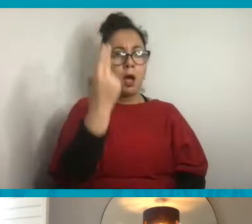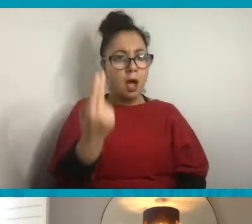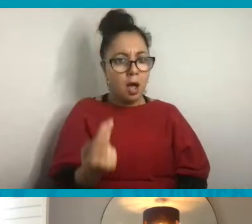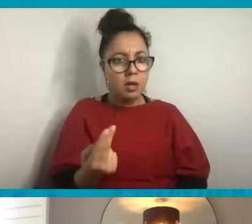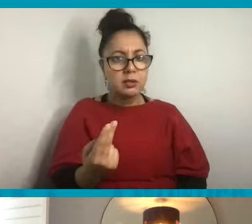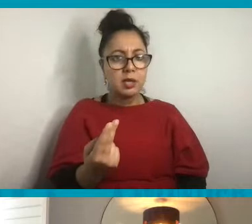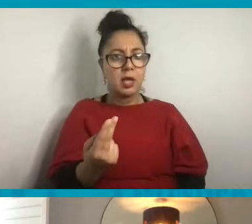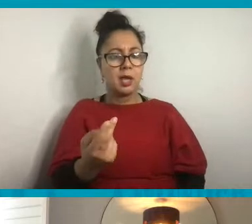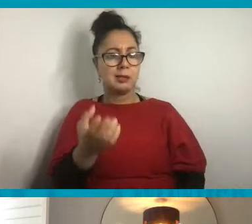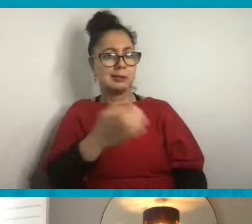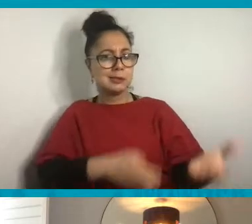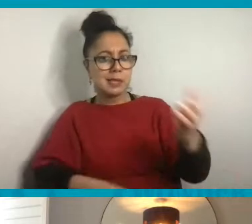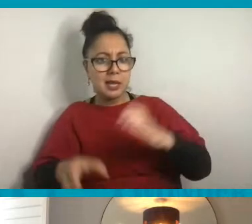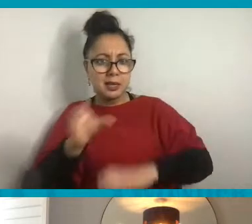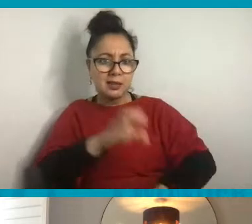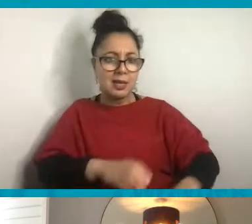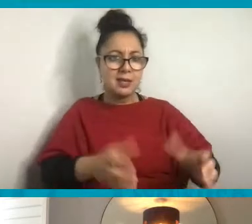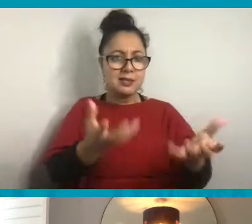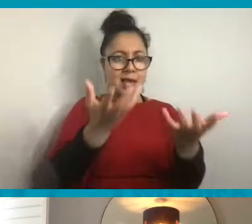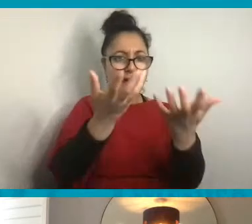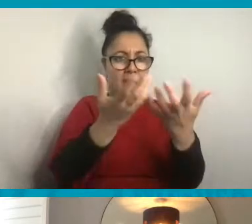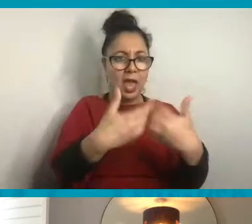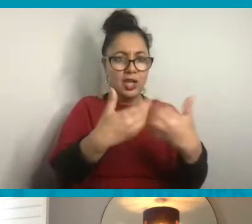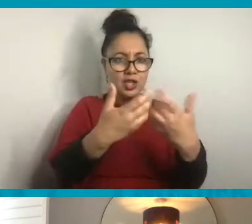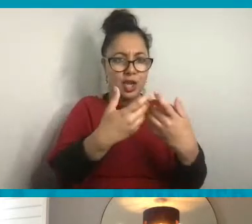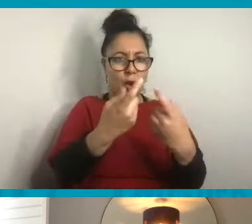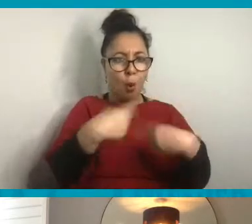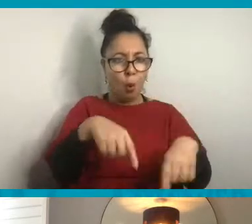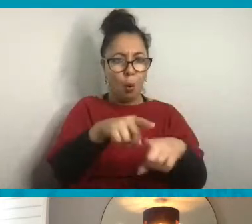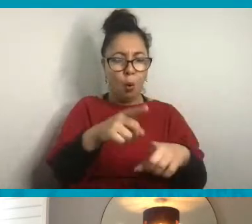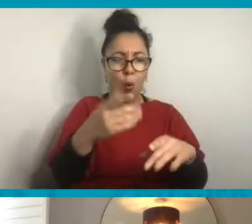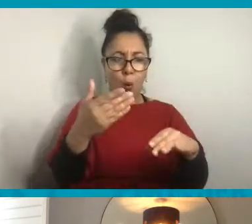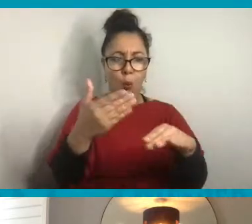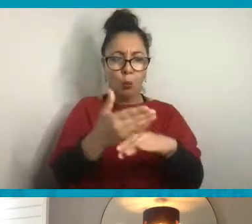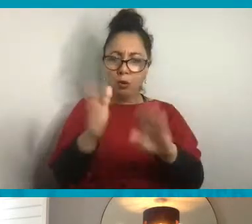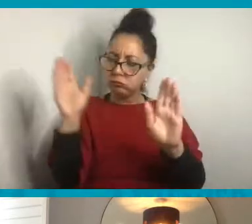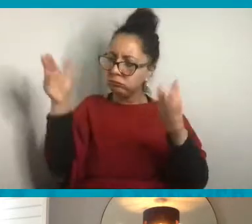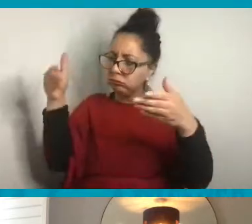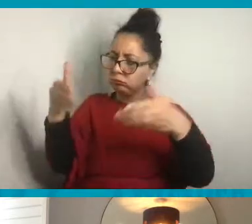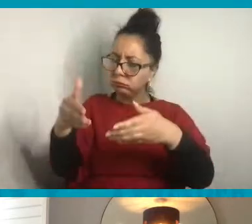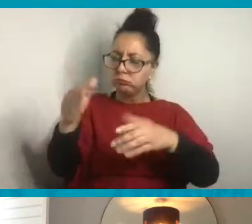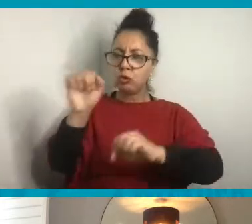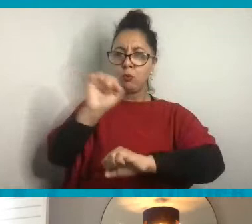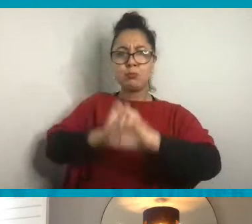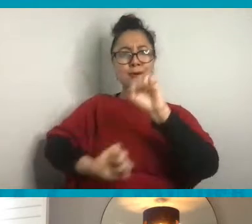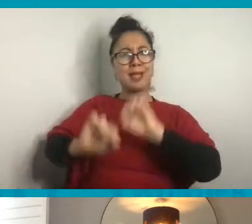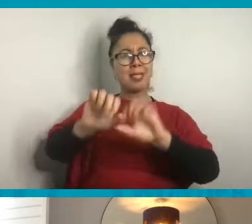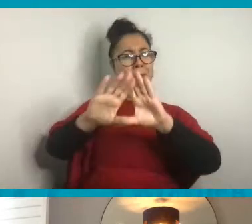as scientists and engineers, are doing work around protecting the planet?